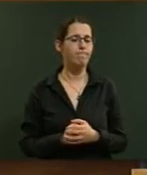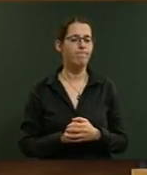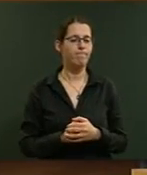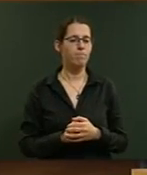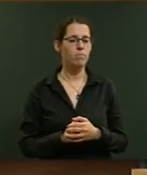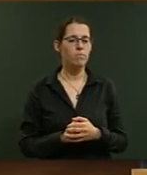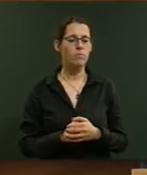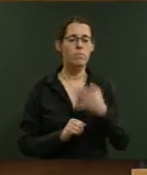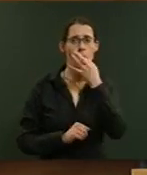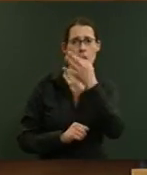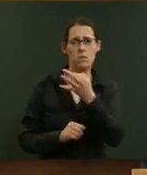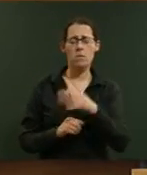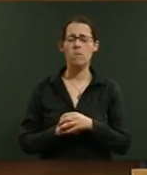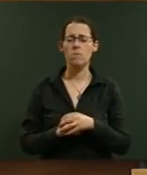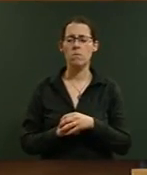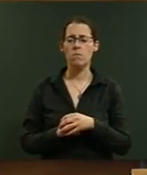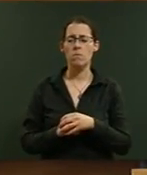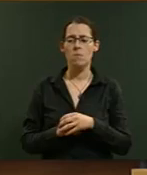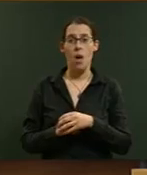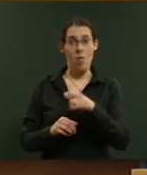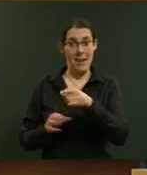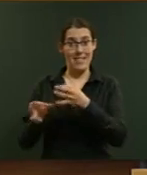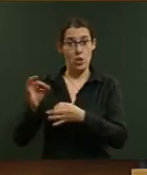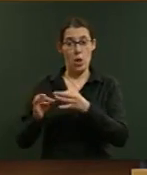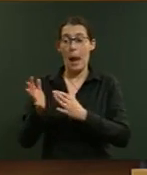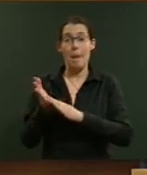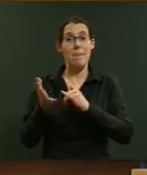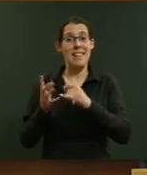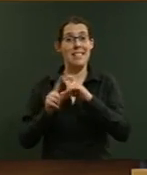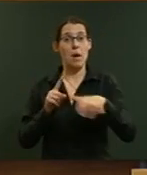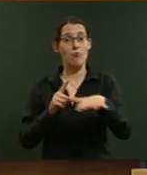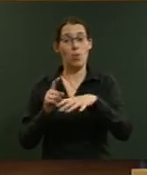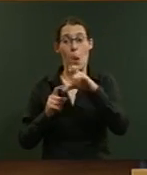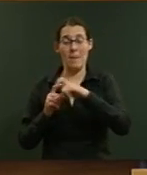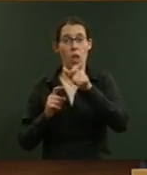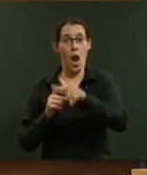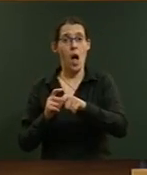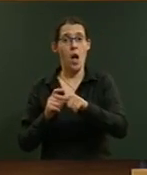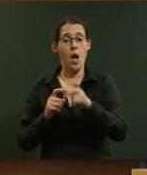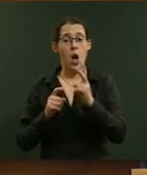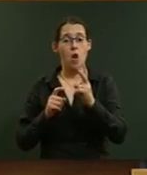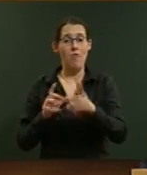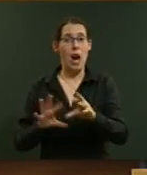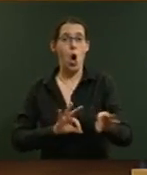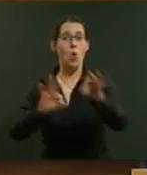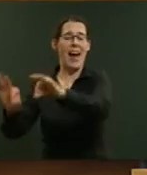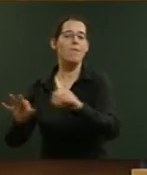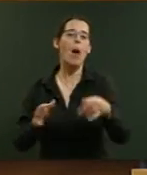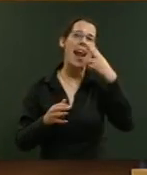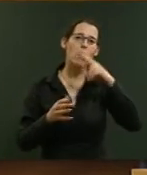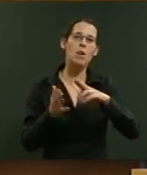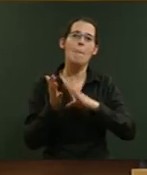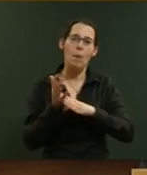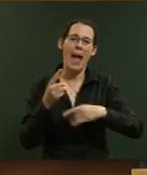How is the decision to relocate the MSD Regional Commissioner for Nelson, Marlborough and